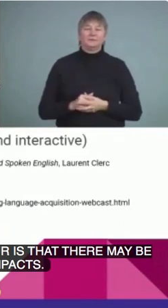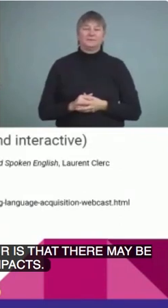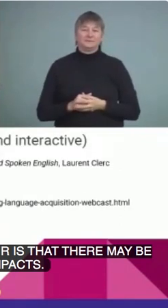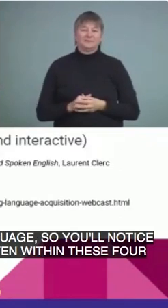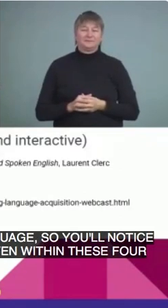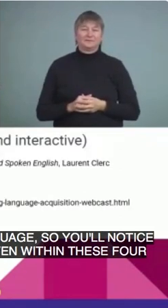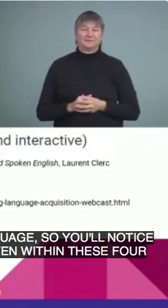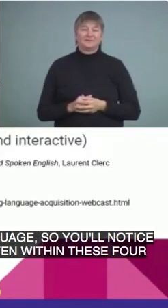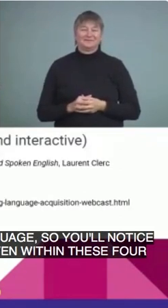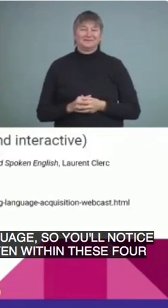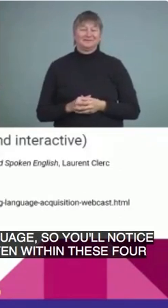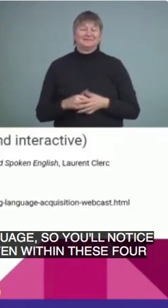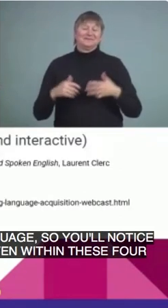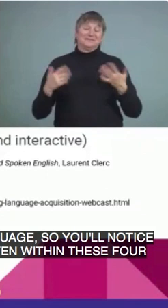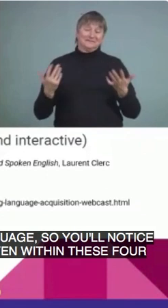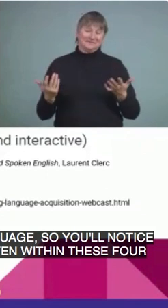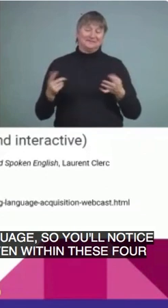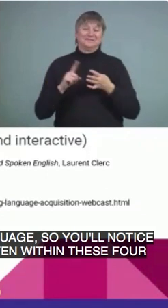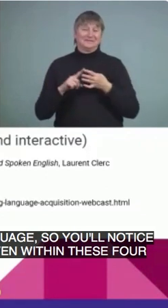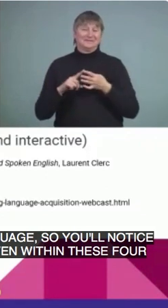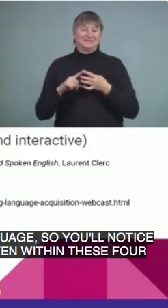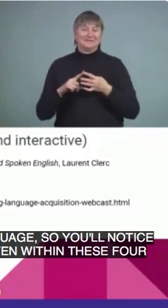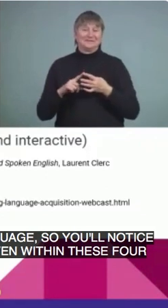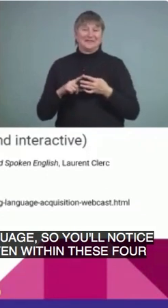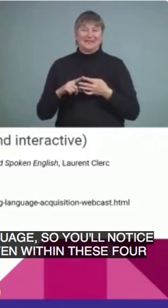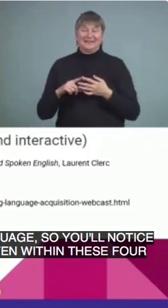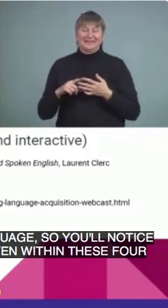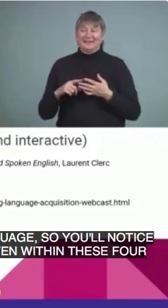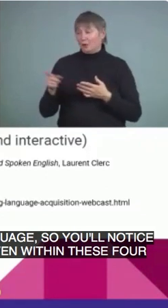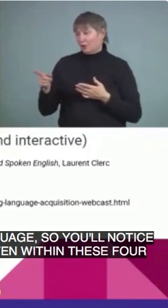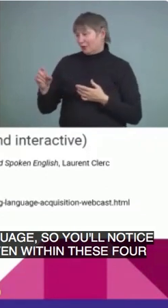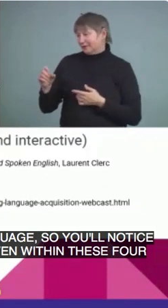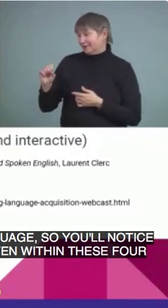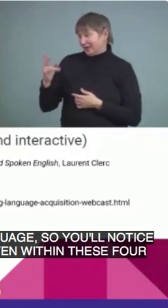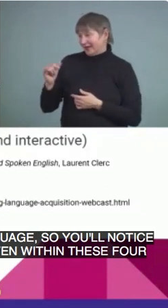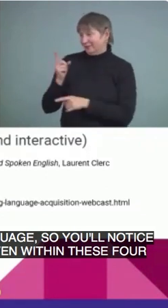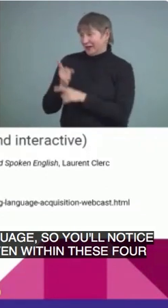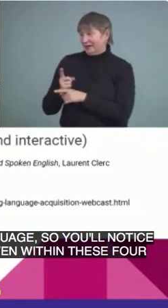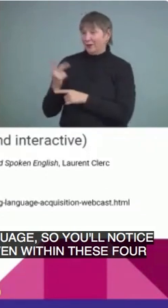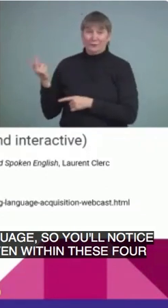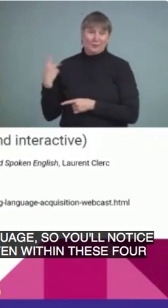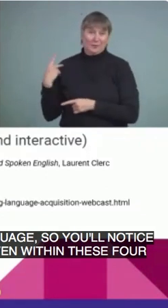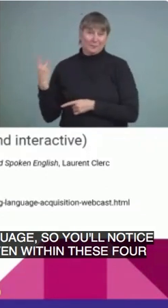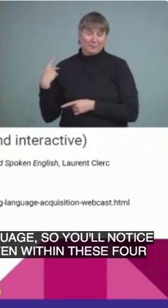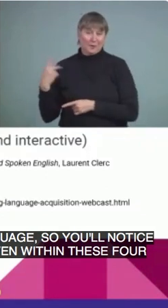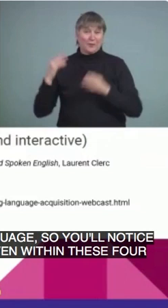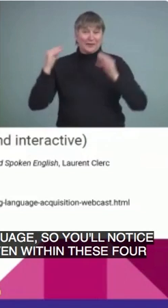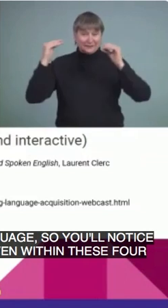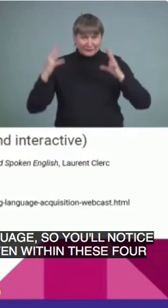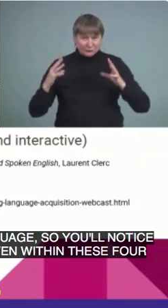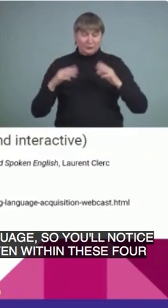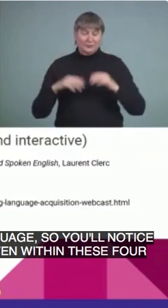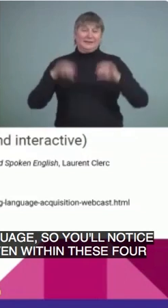So, number one, as Shelley said, we are both being teachers, educators.